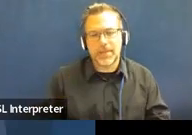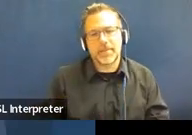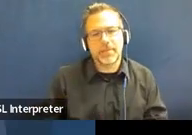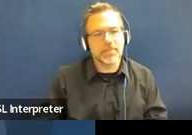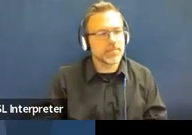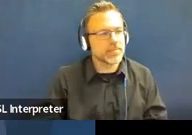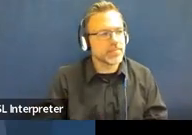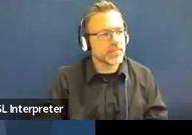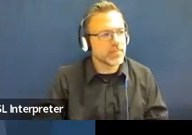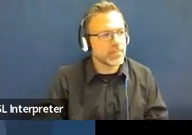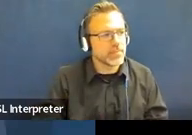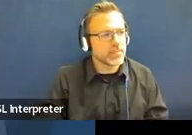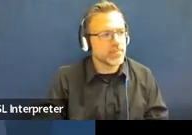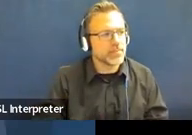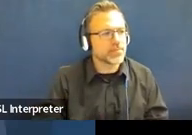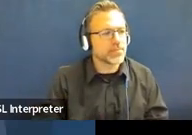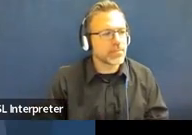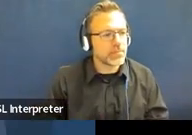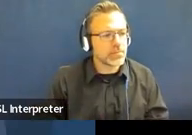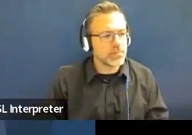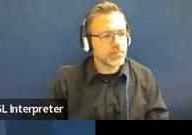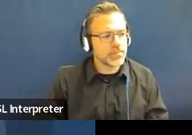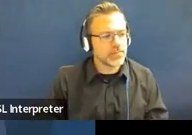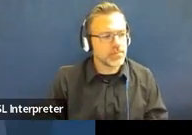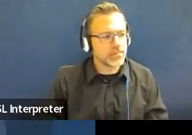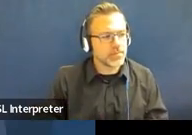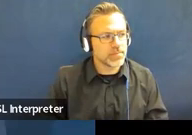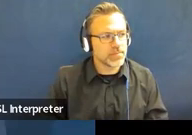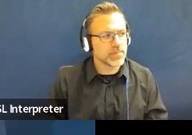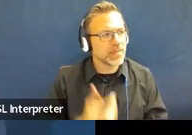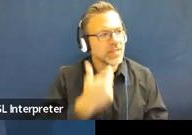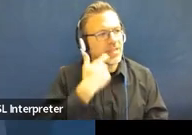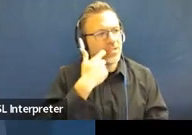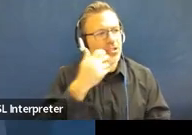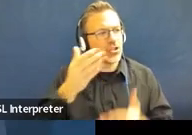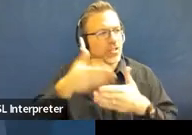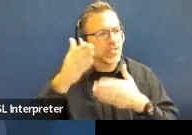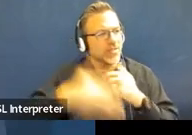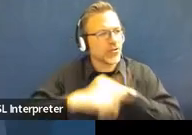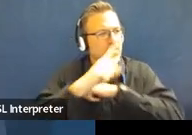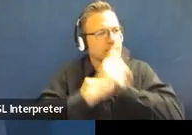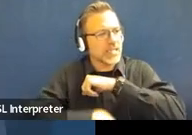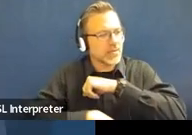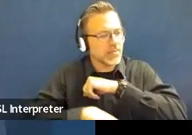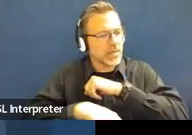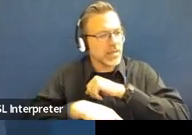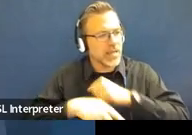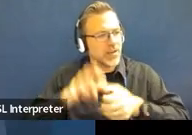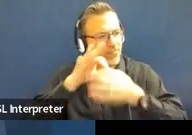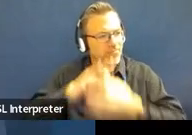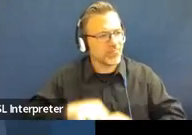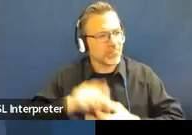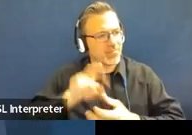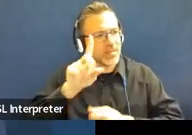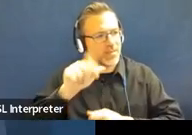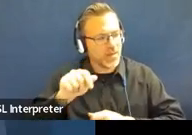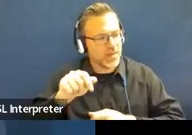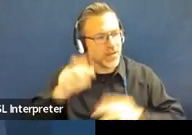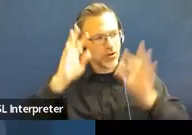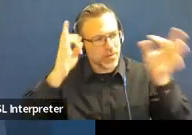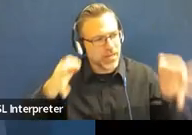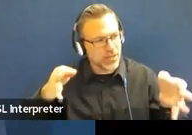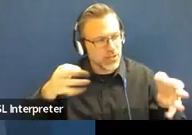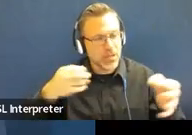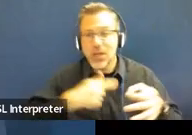And we like to share, obviously we just did discipline and manifestation determination, and we were pushing this out to Gen Ed teachers